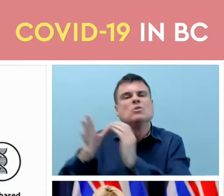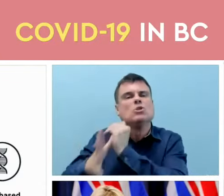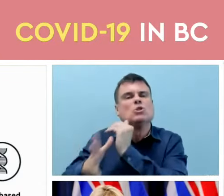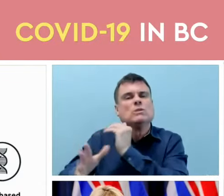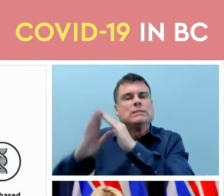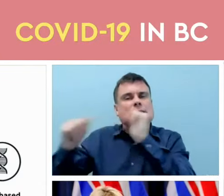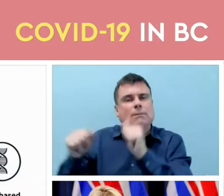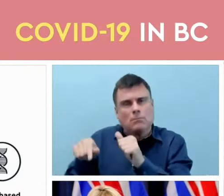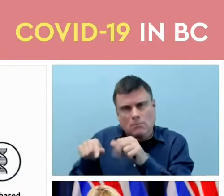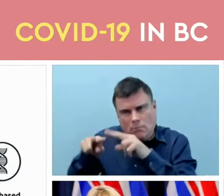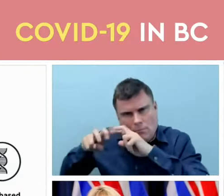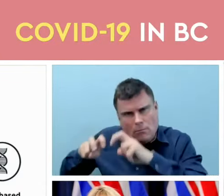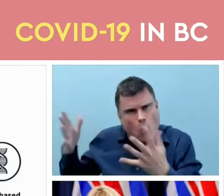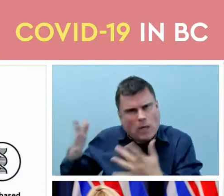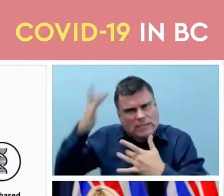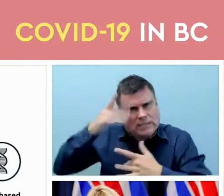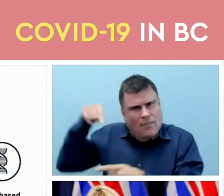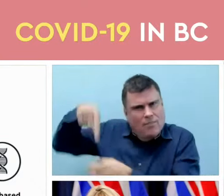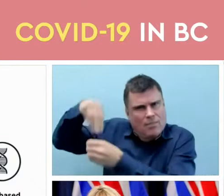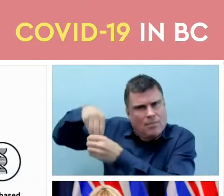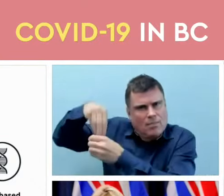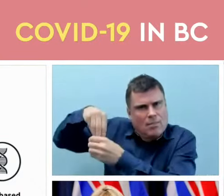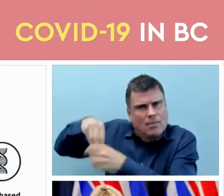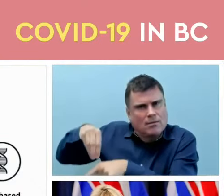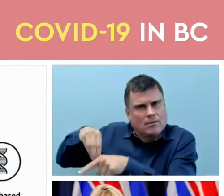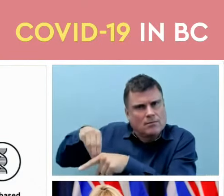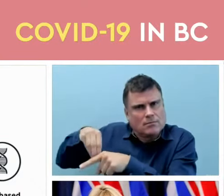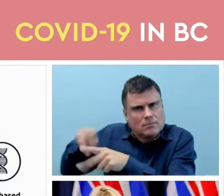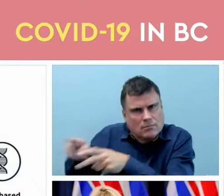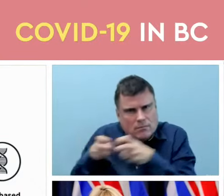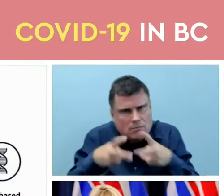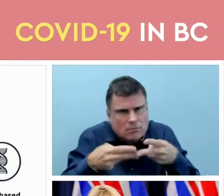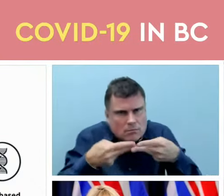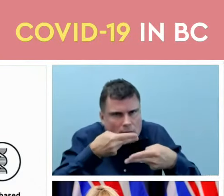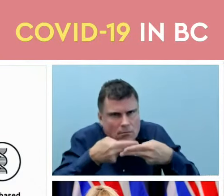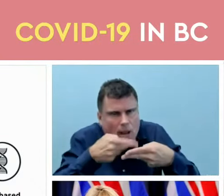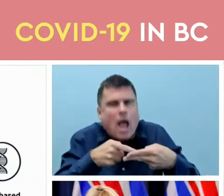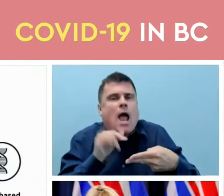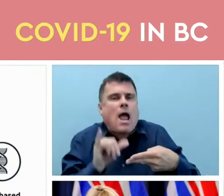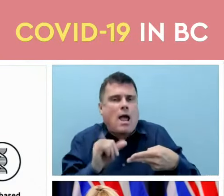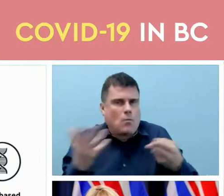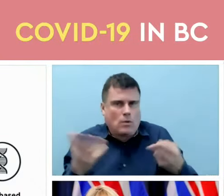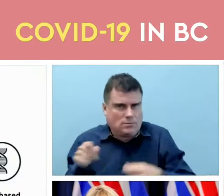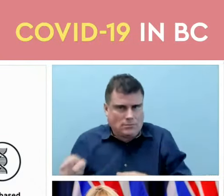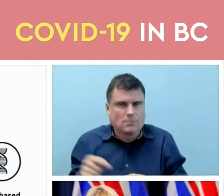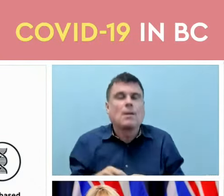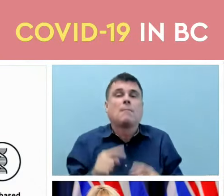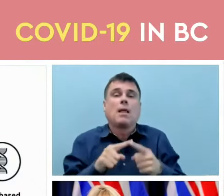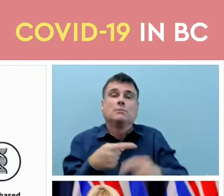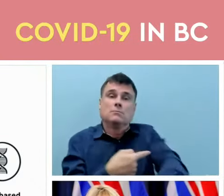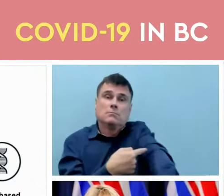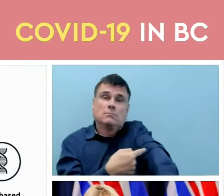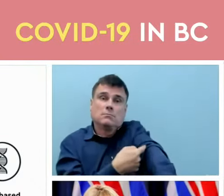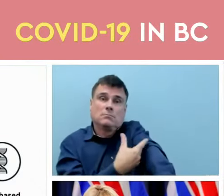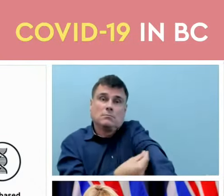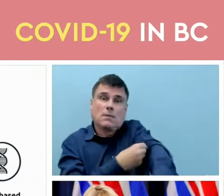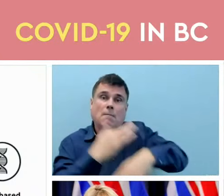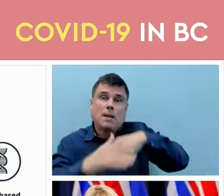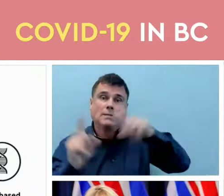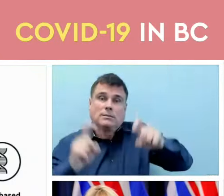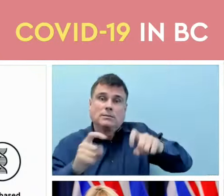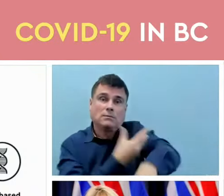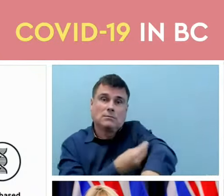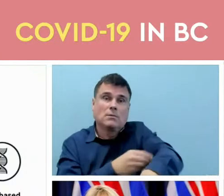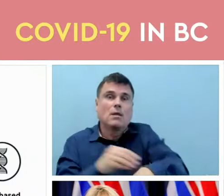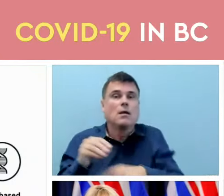more frequent targeted serological surveillance so that's looking for those antibodies in the blood I've mentioned. Doing it in a